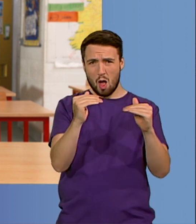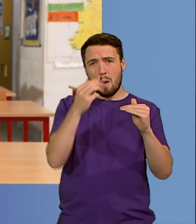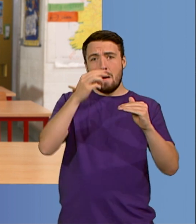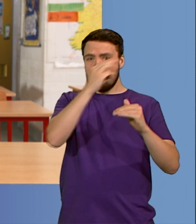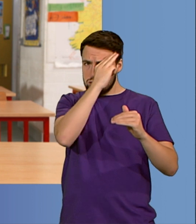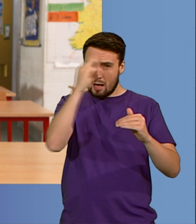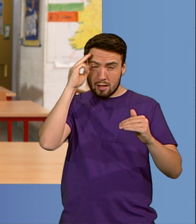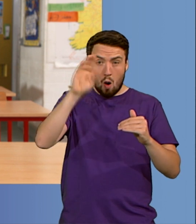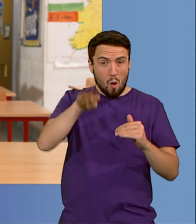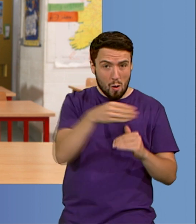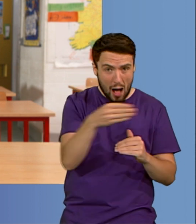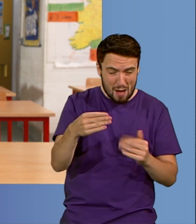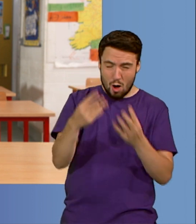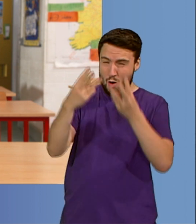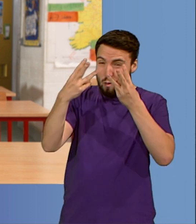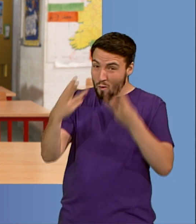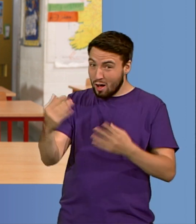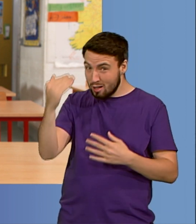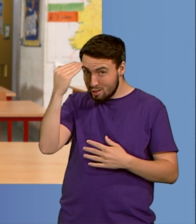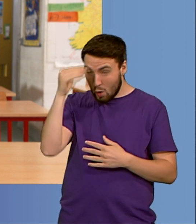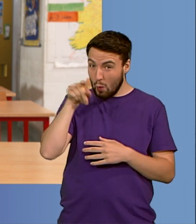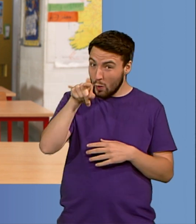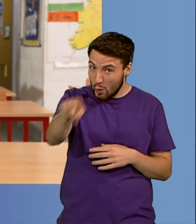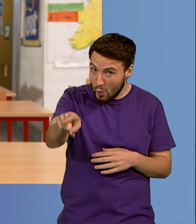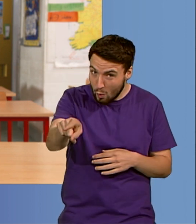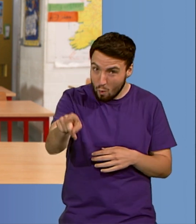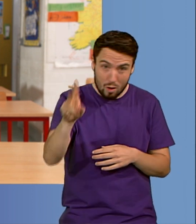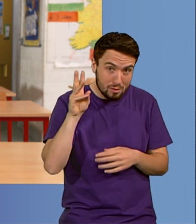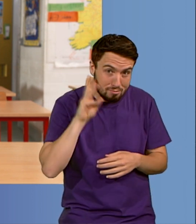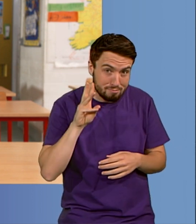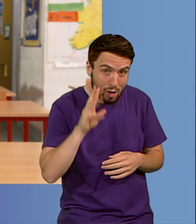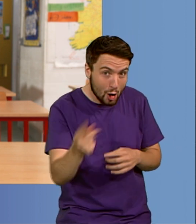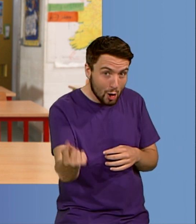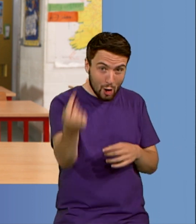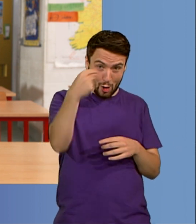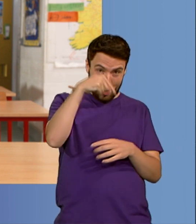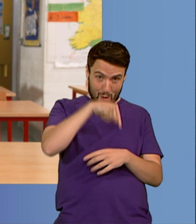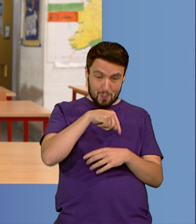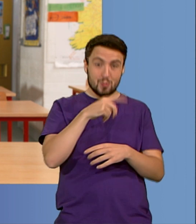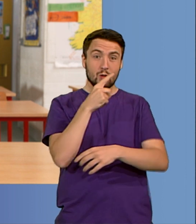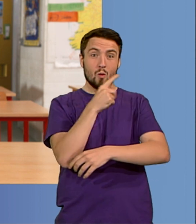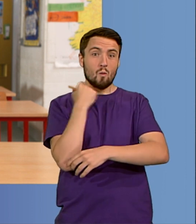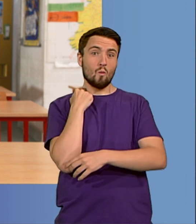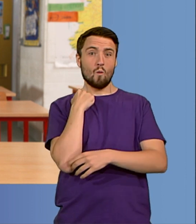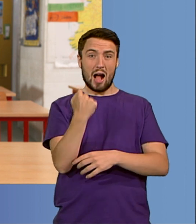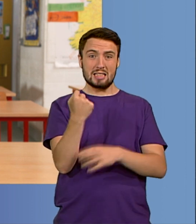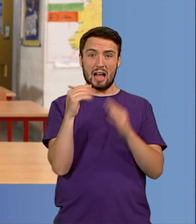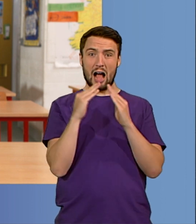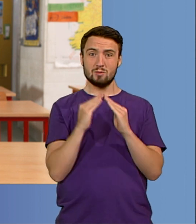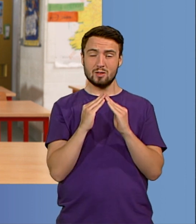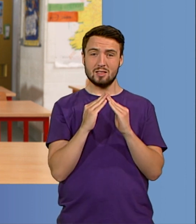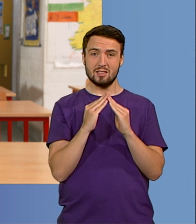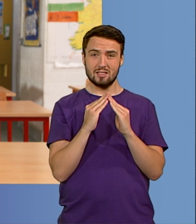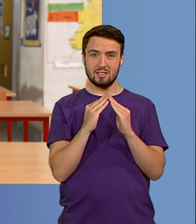to know if you'll be coming to the White House. And I thought, hmm, maybe I should